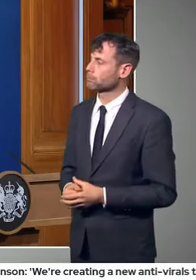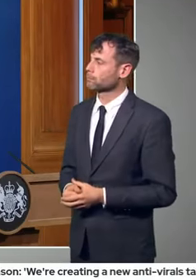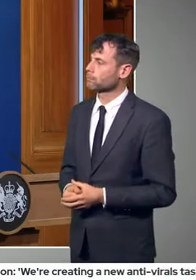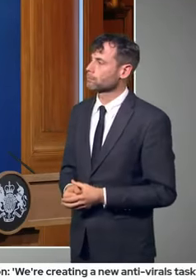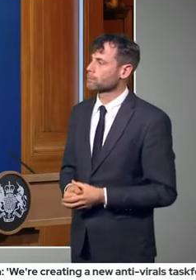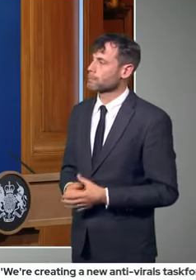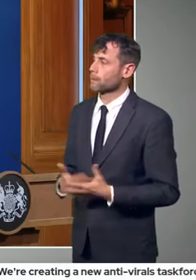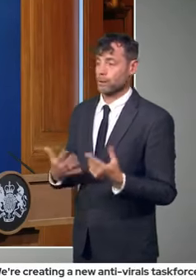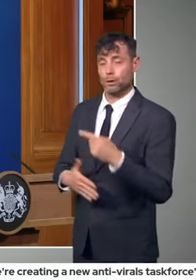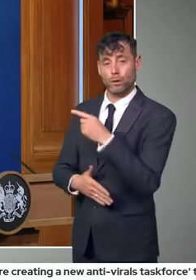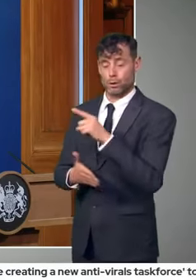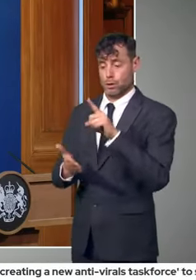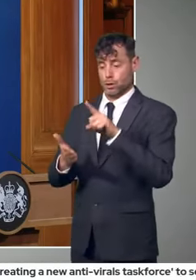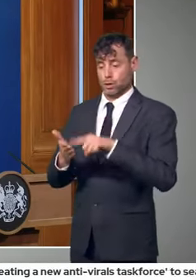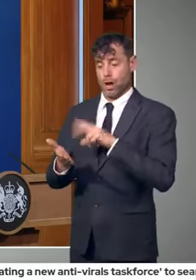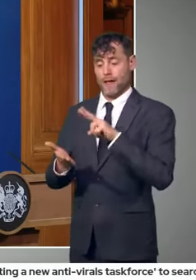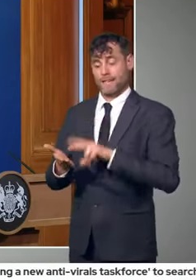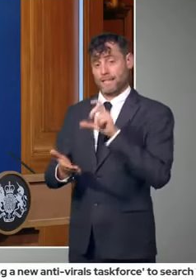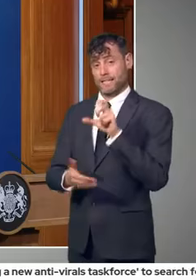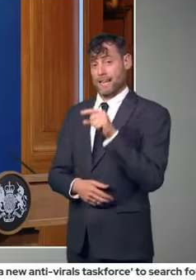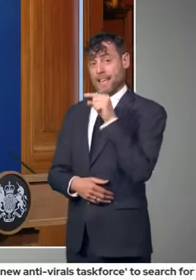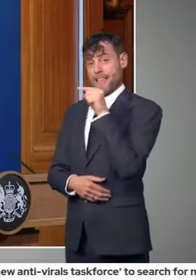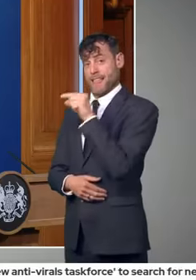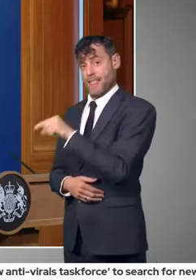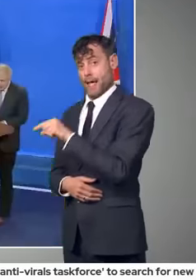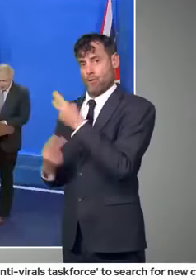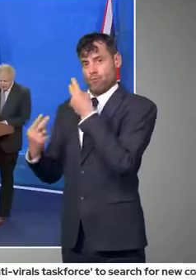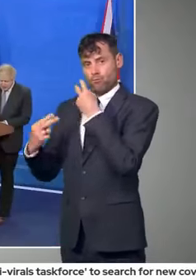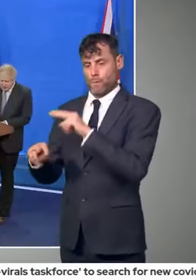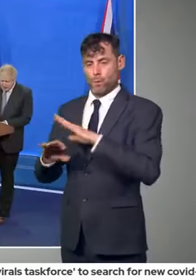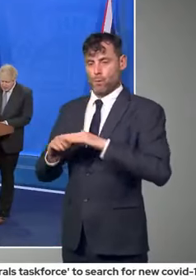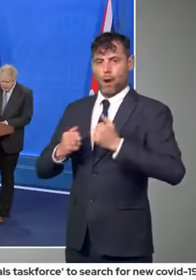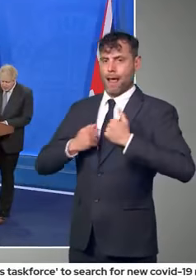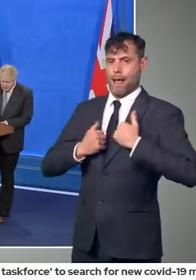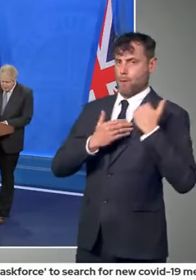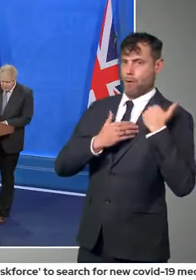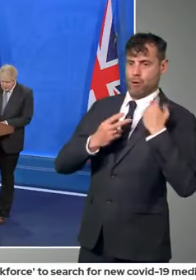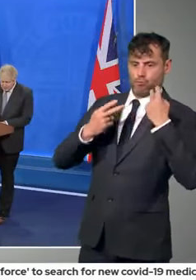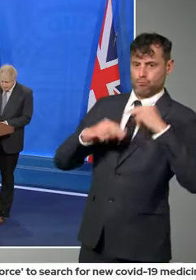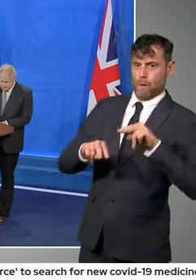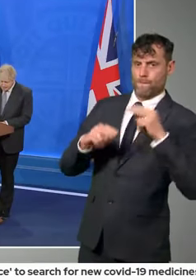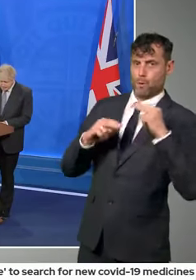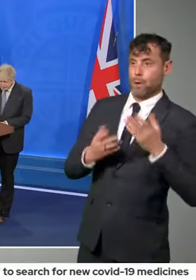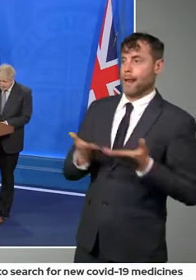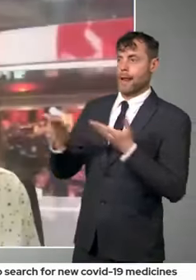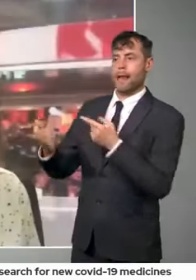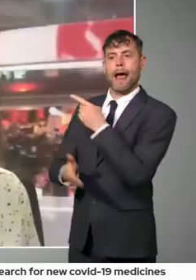that does it, and we keep it under constant review. Questions from the media, please. Vicky Young of the BBC.